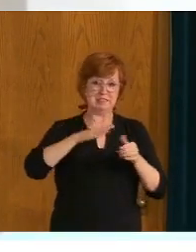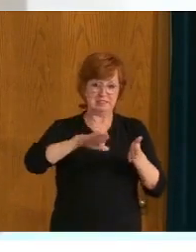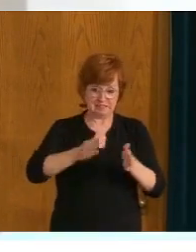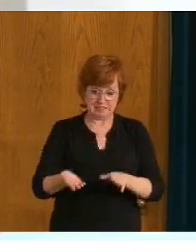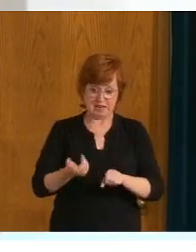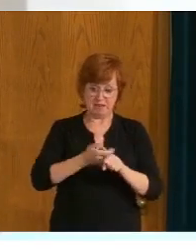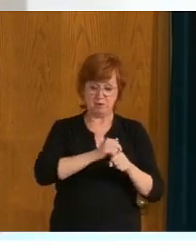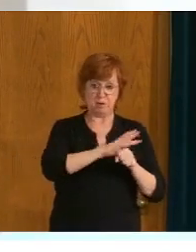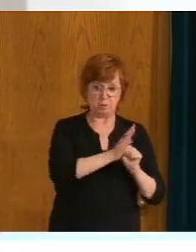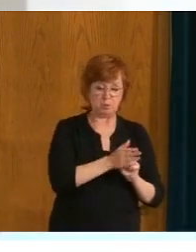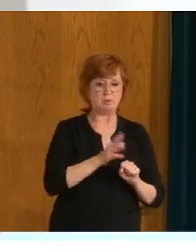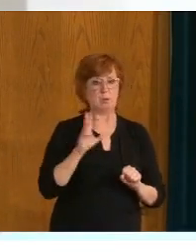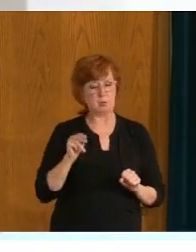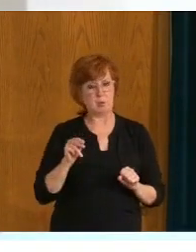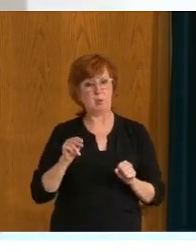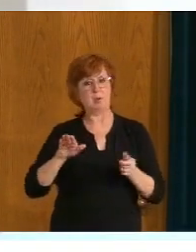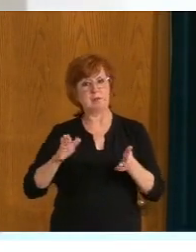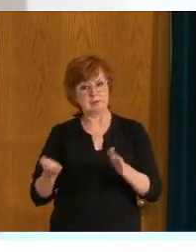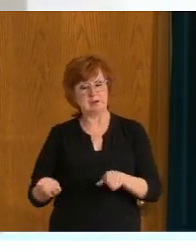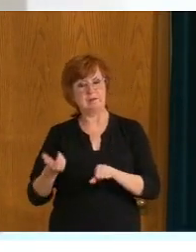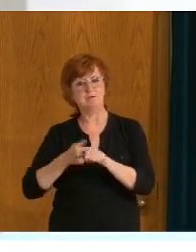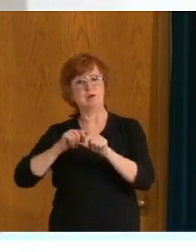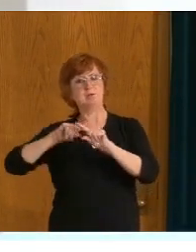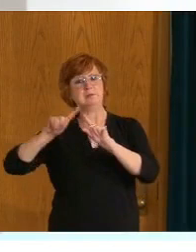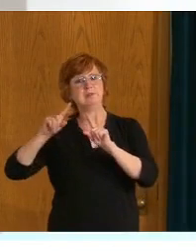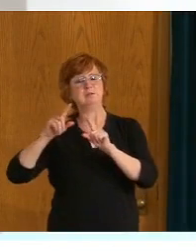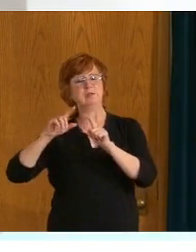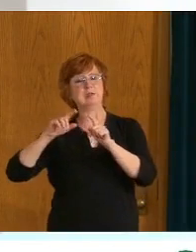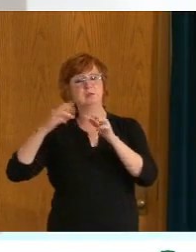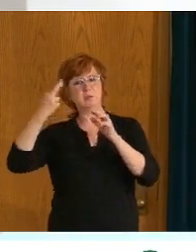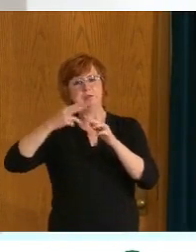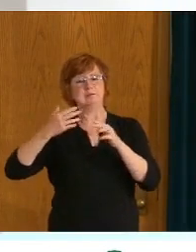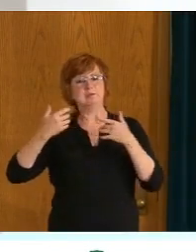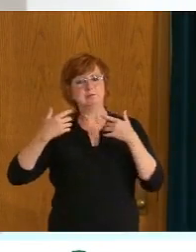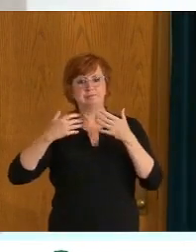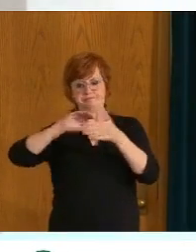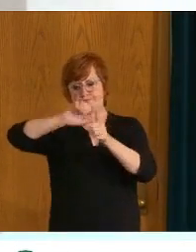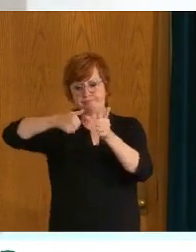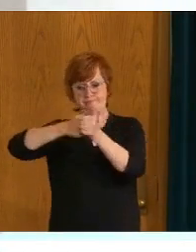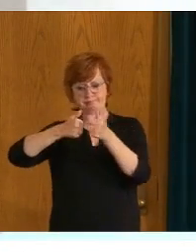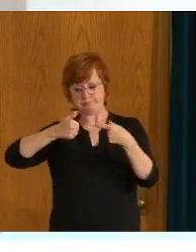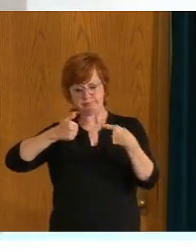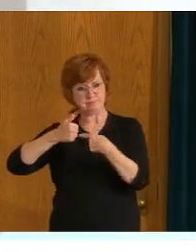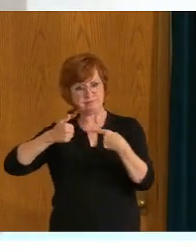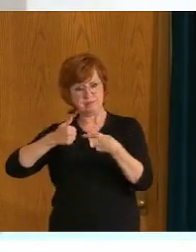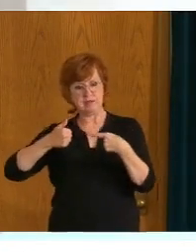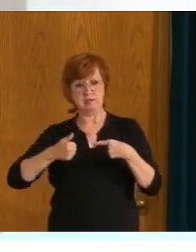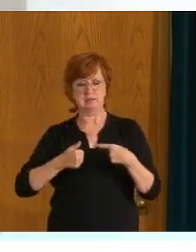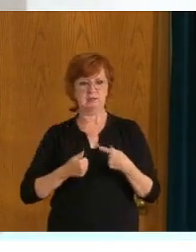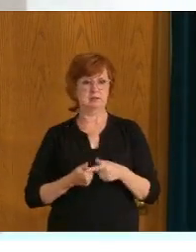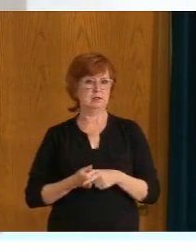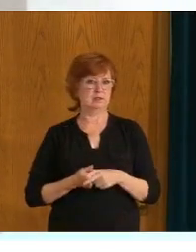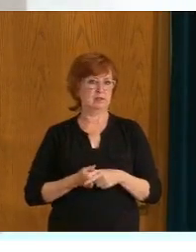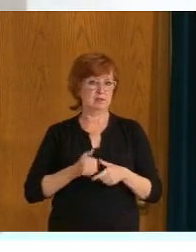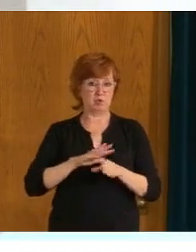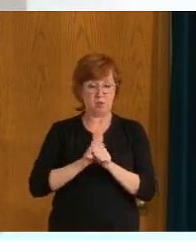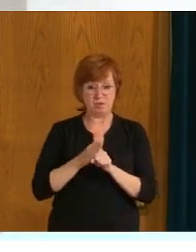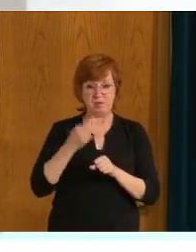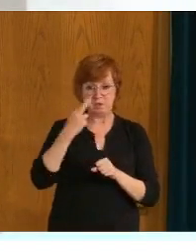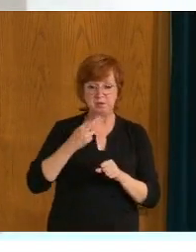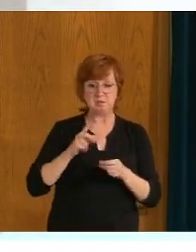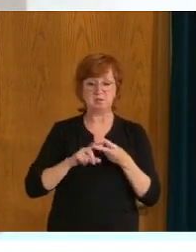impacted, uh, by COVID, you know, delay in seeking healthcare. At this point, to my knowledge, we haven't found